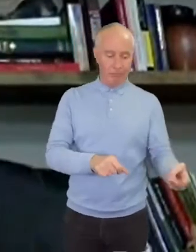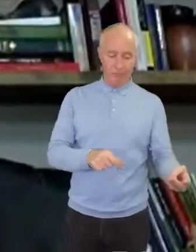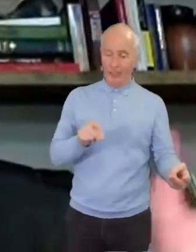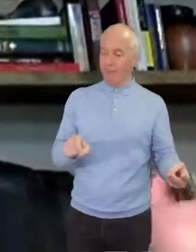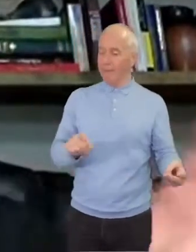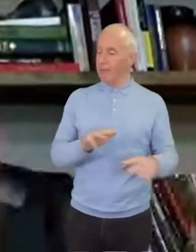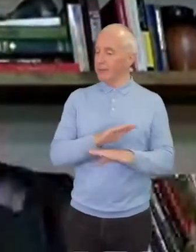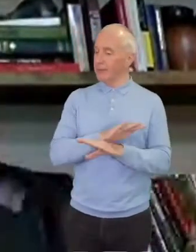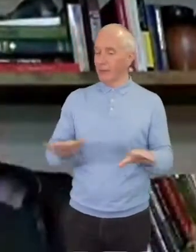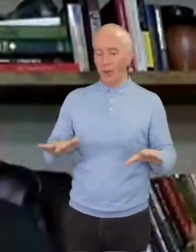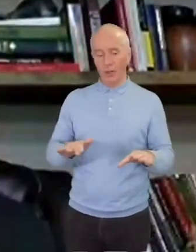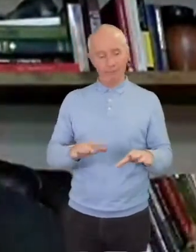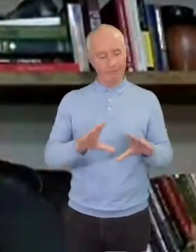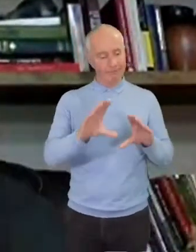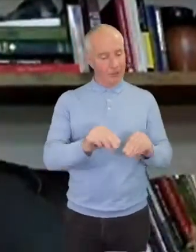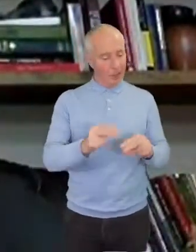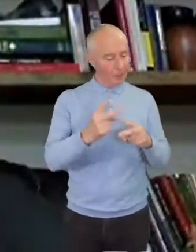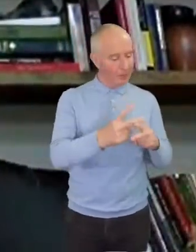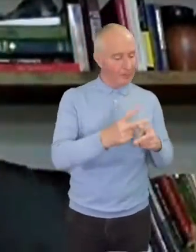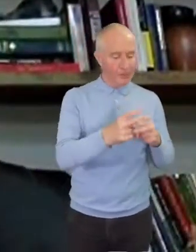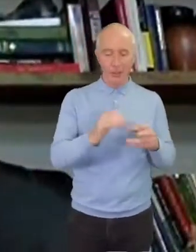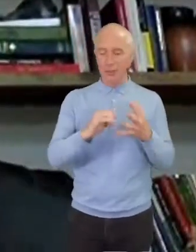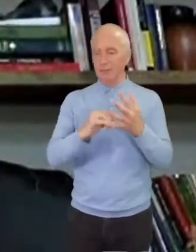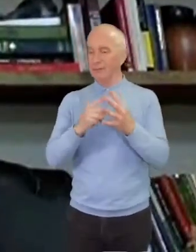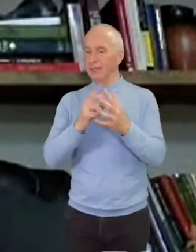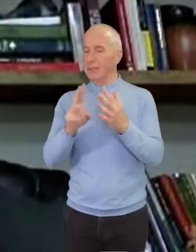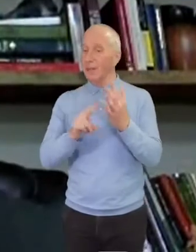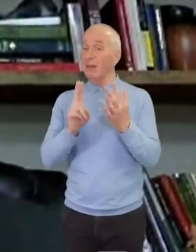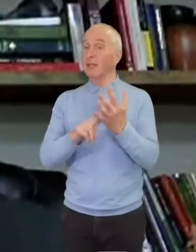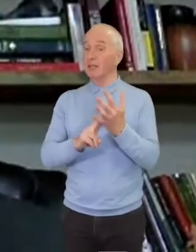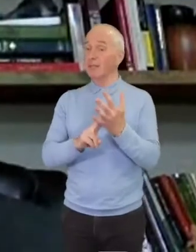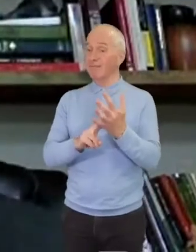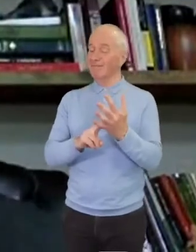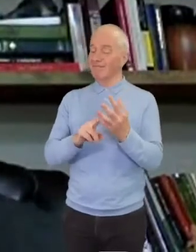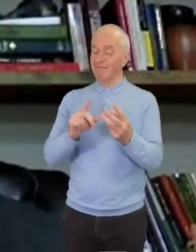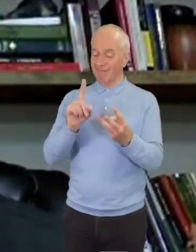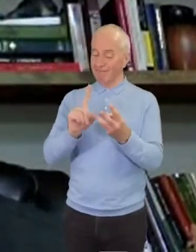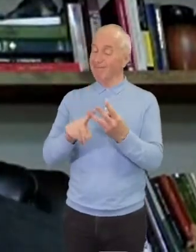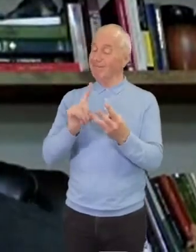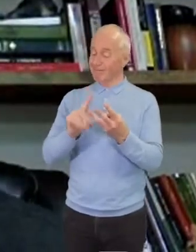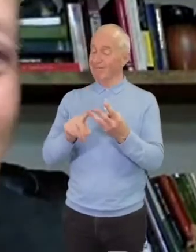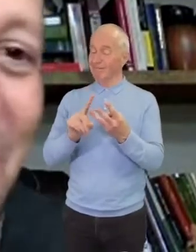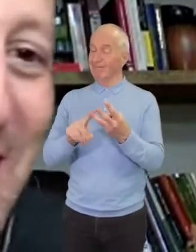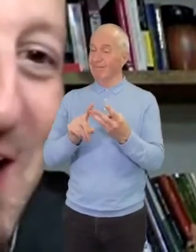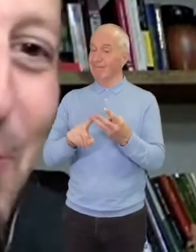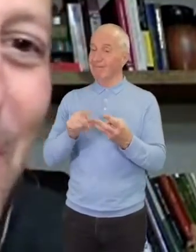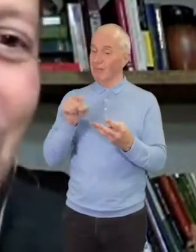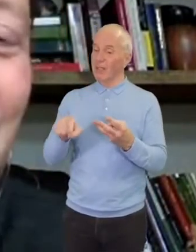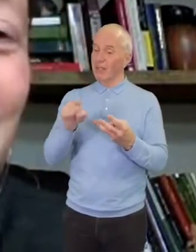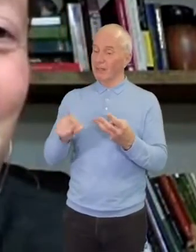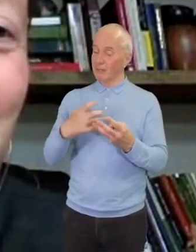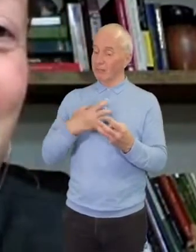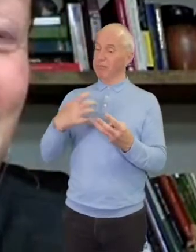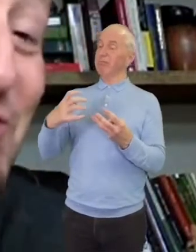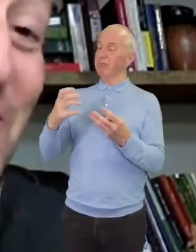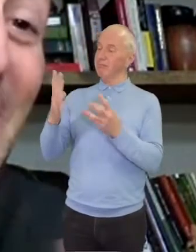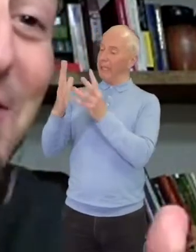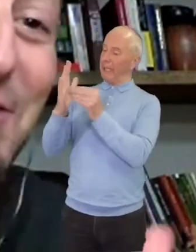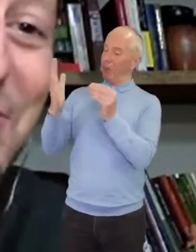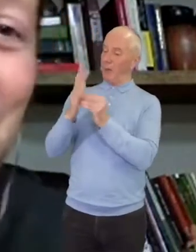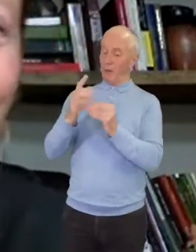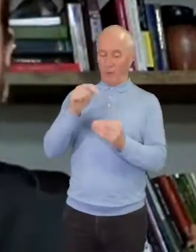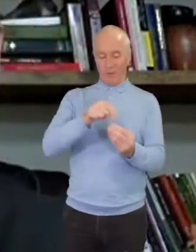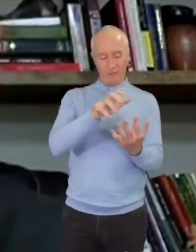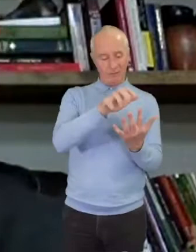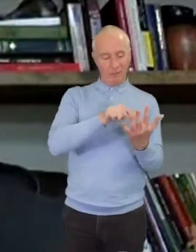stop. And so the Samaritan, right? The Samaritan is the surprising hero of the story, the